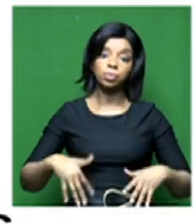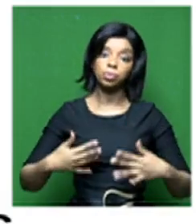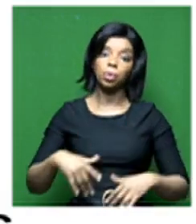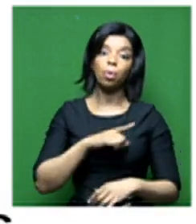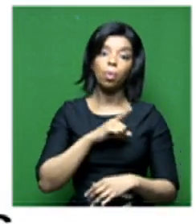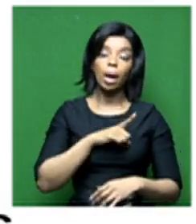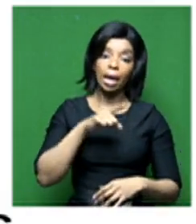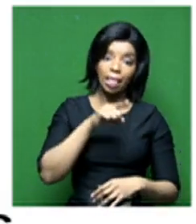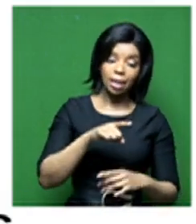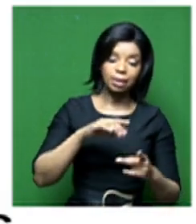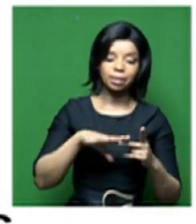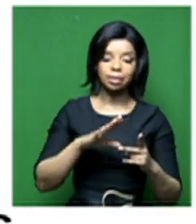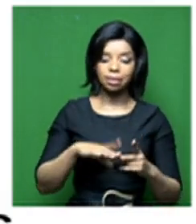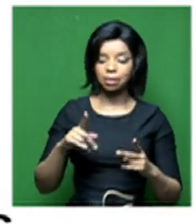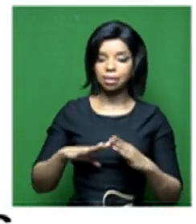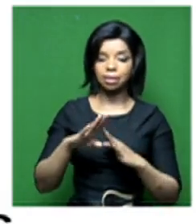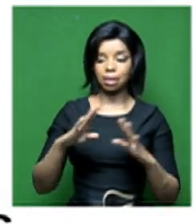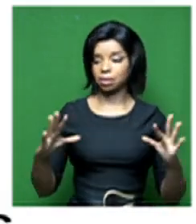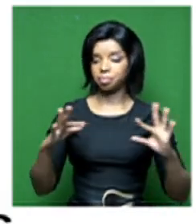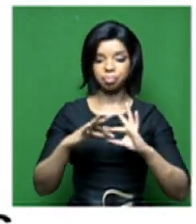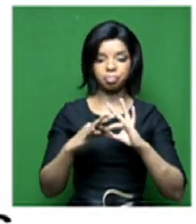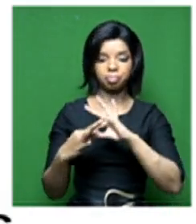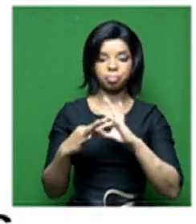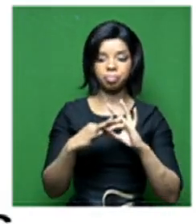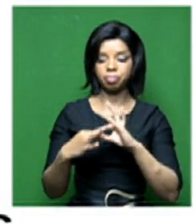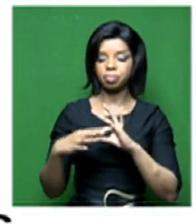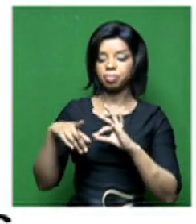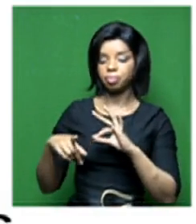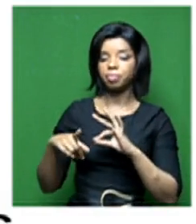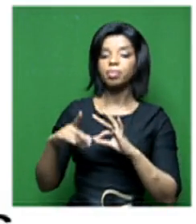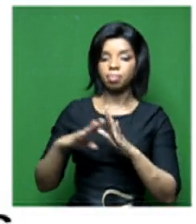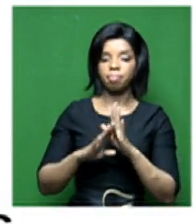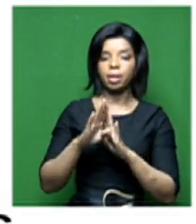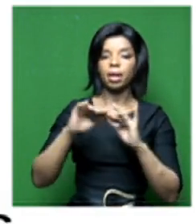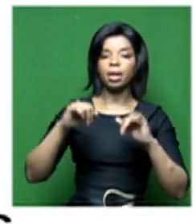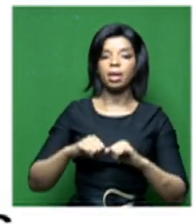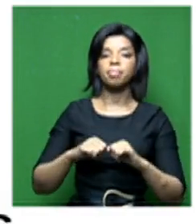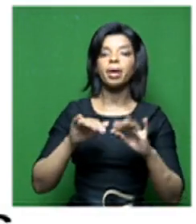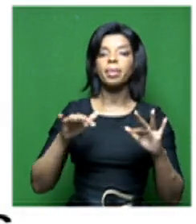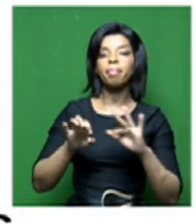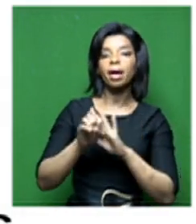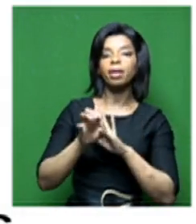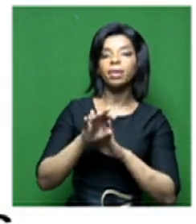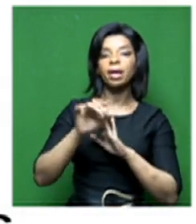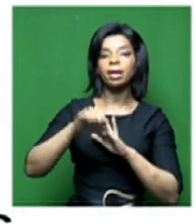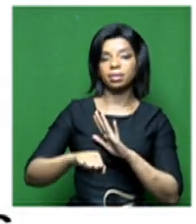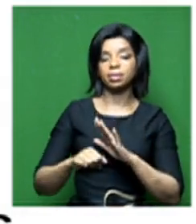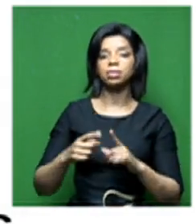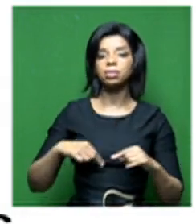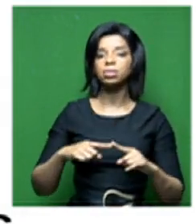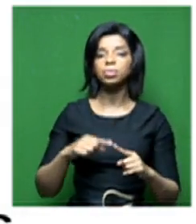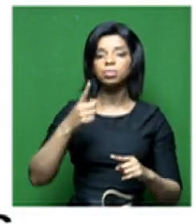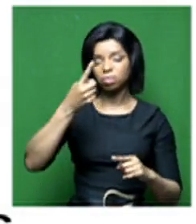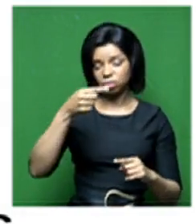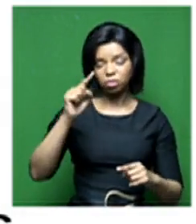you know, the search in advertising take-up. So, I mean, we are mindful of all of those. And I think, as you